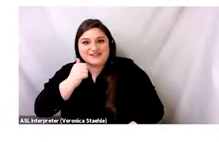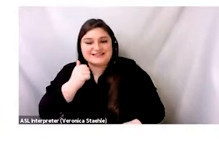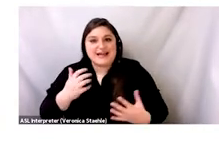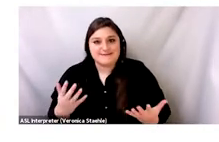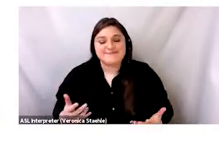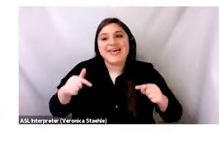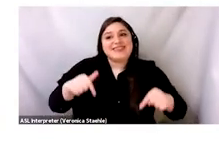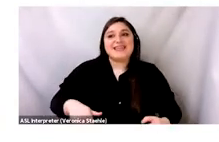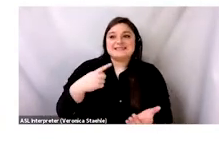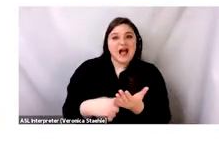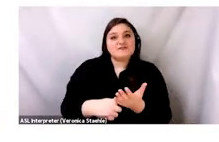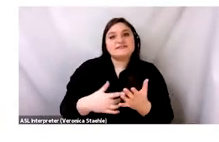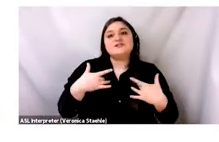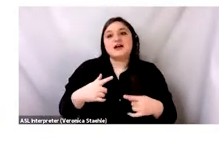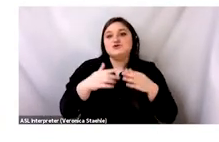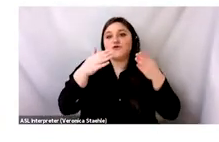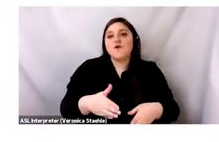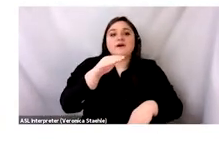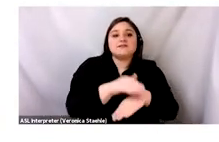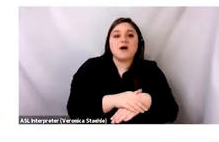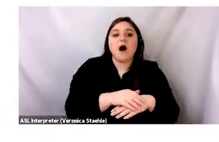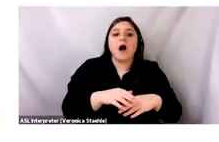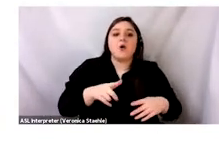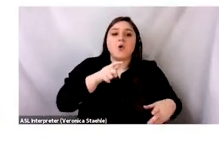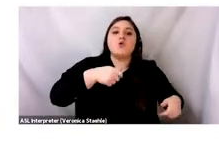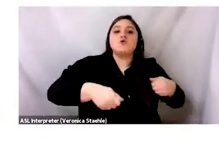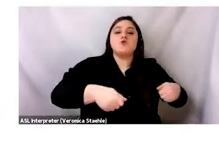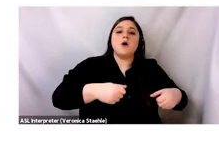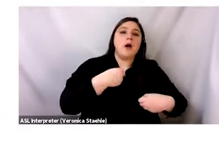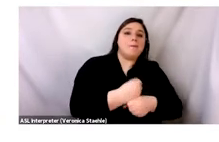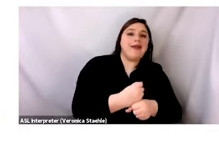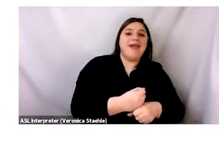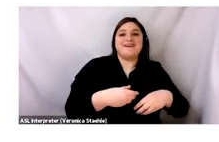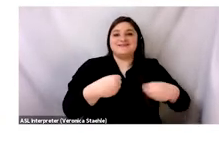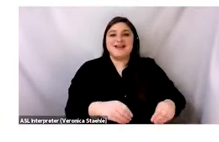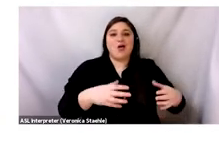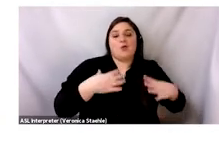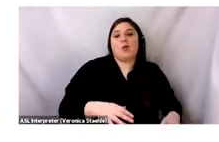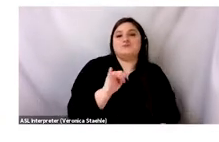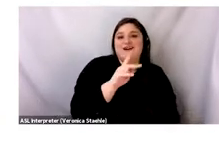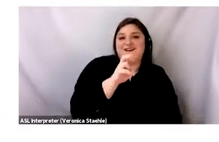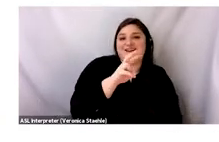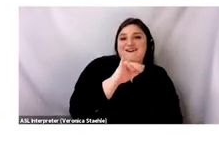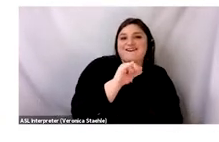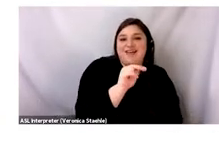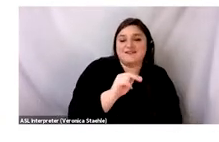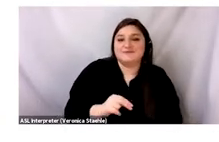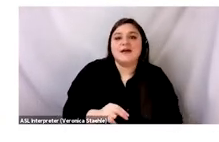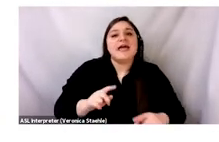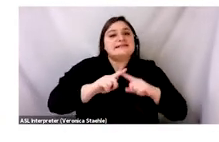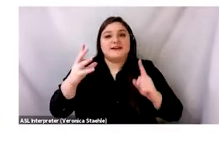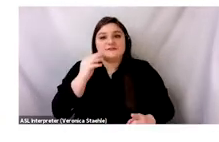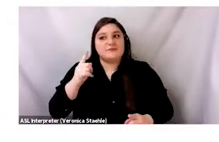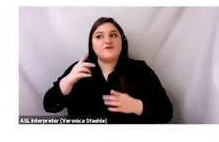the global north, is still really only focused on Kevin, on material, and really does very little to ask what sustainability looks like